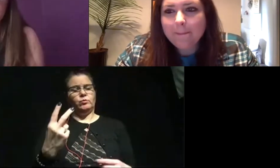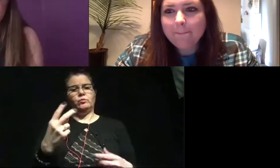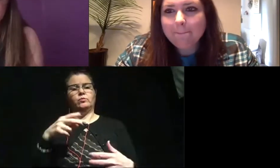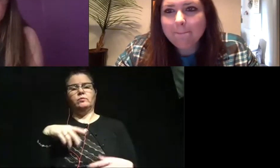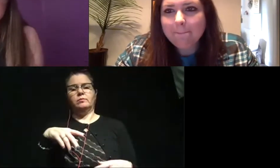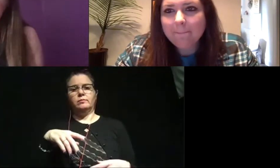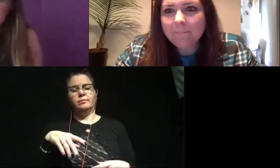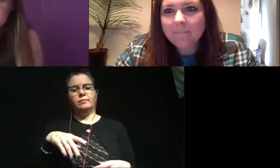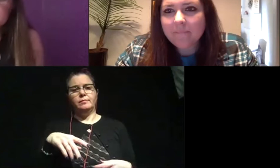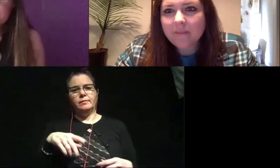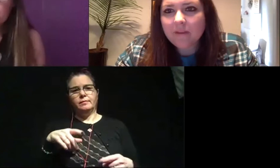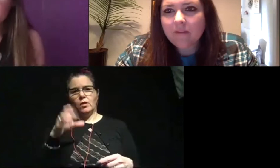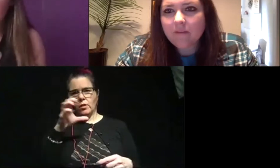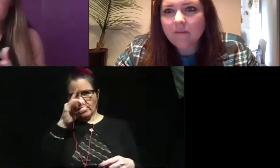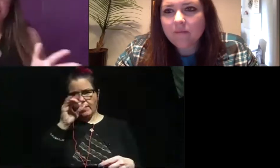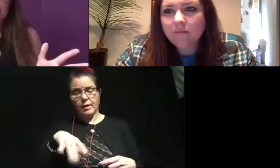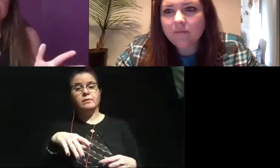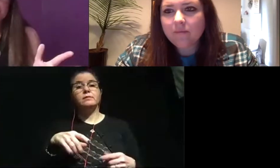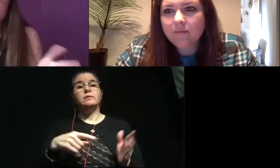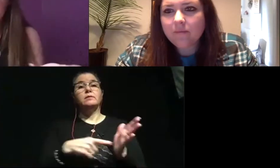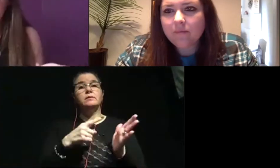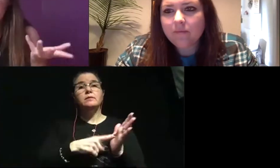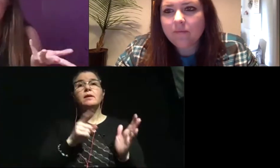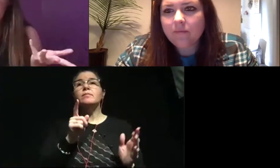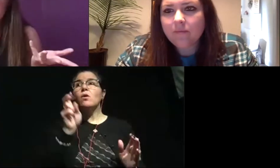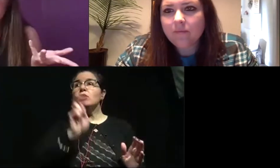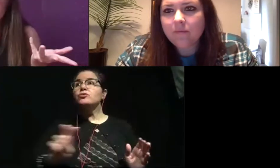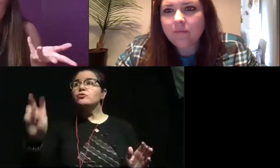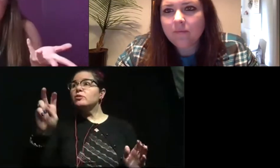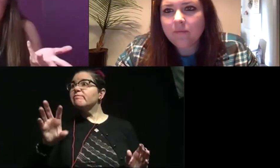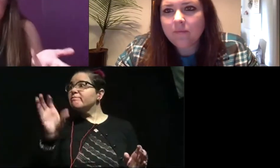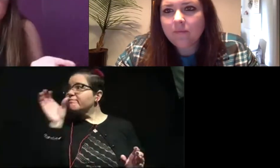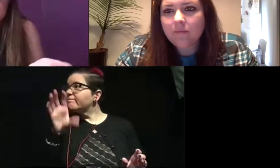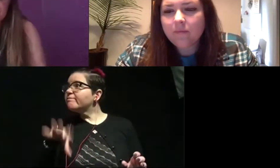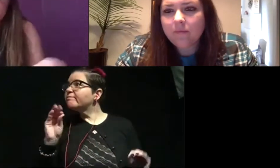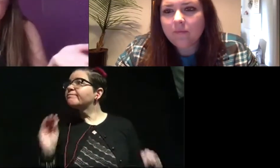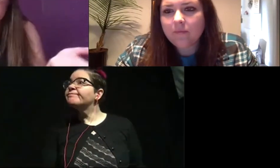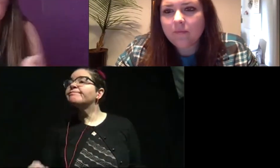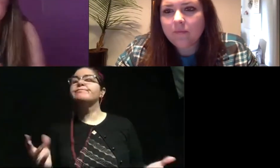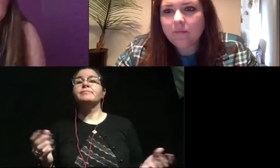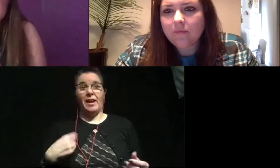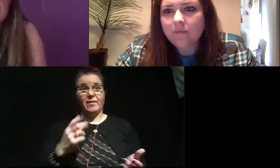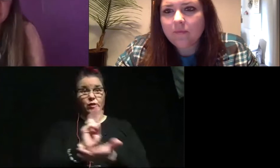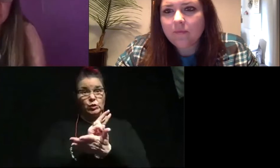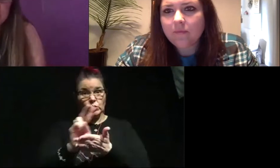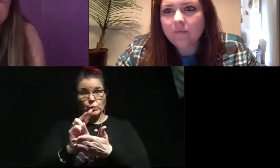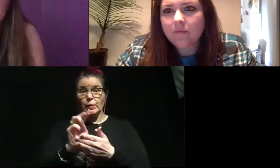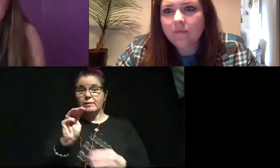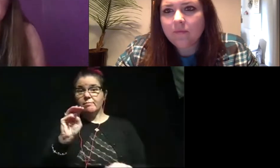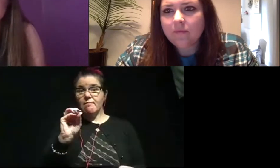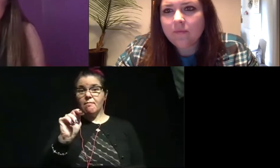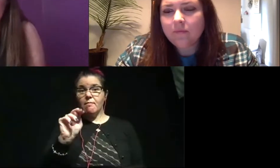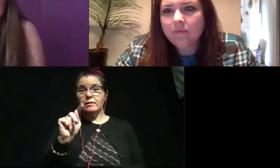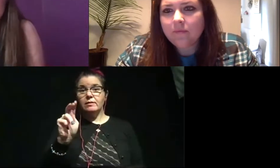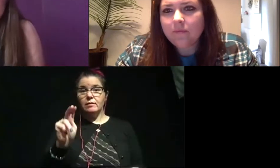look for. Sometimes we'll go on a trip and we'll find nothing. I've spent two weeks in Montana and we only found